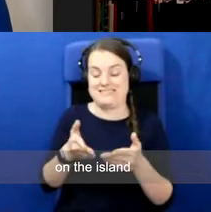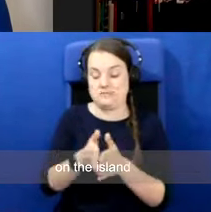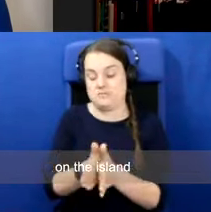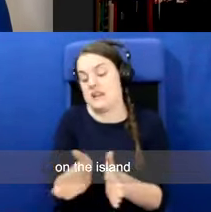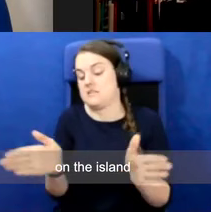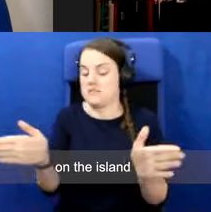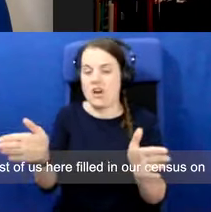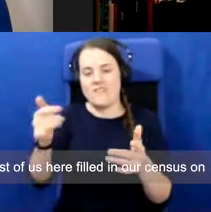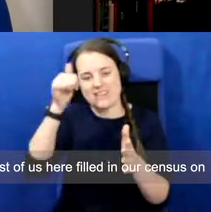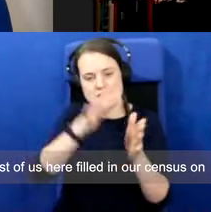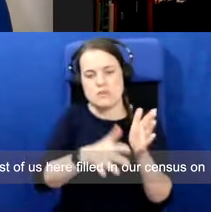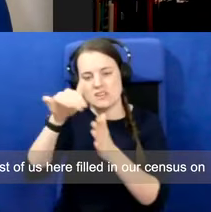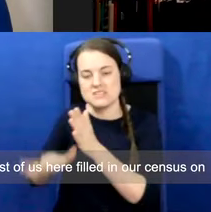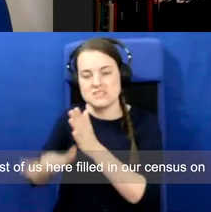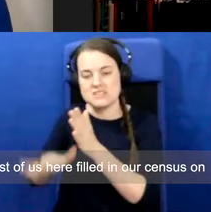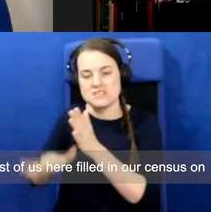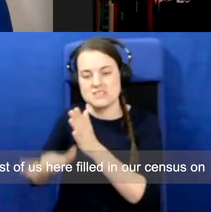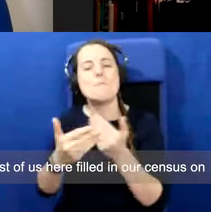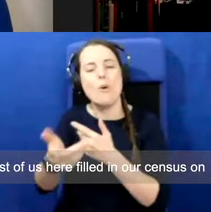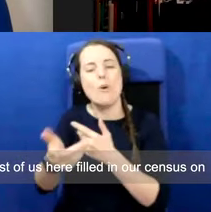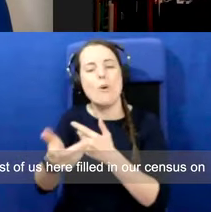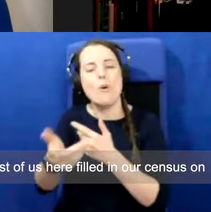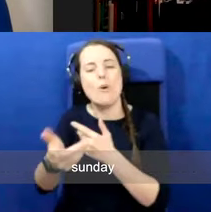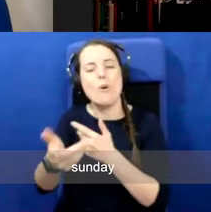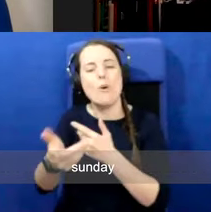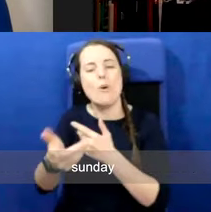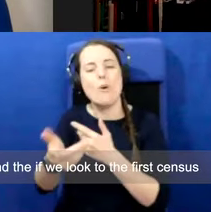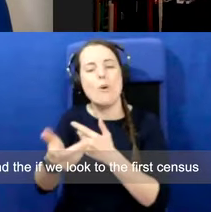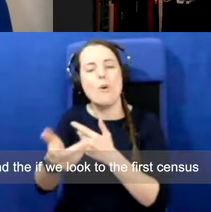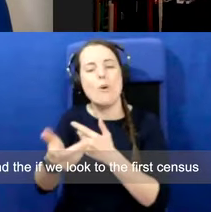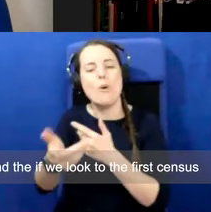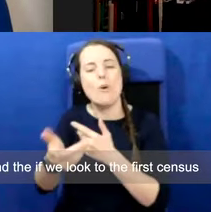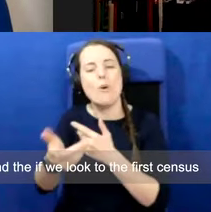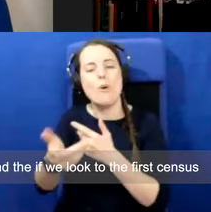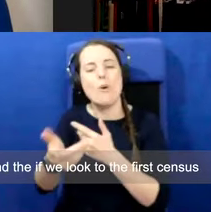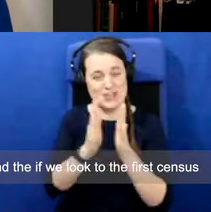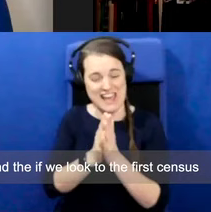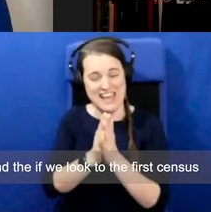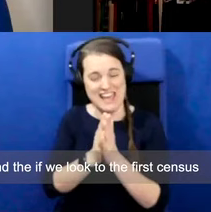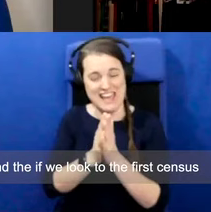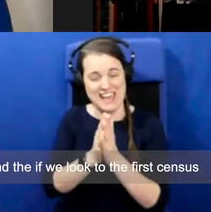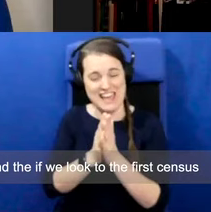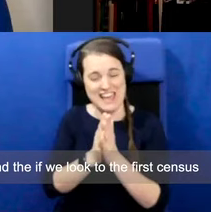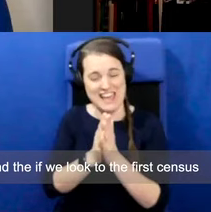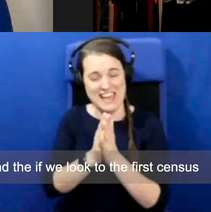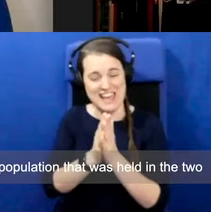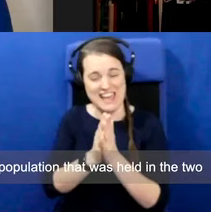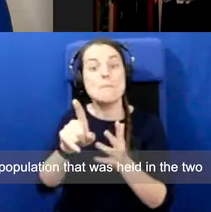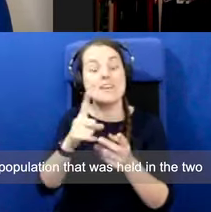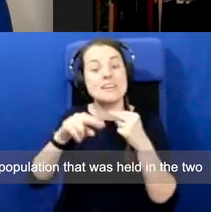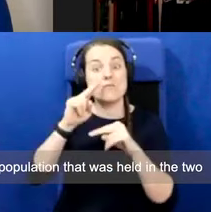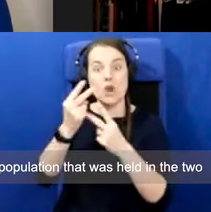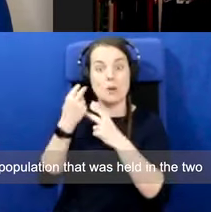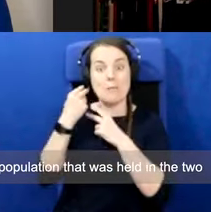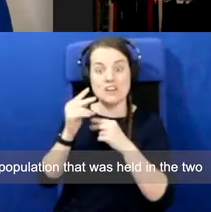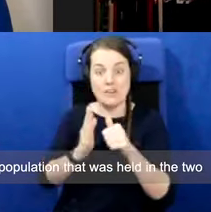Most of us here filled in our census on Sunday and the, if we look to the first census of population that was held in the